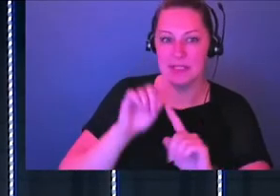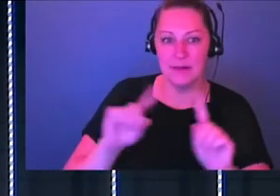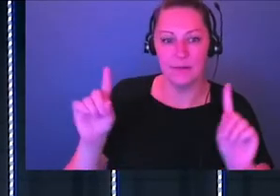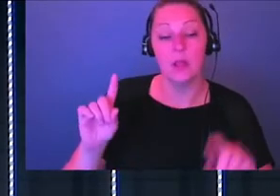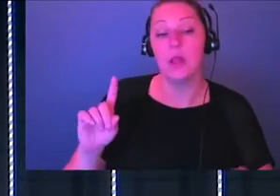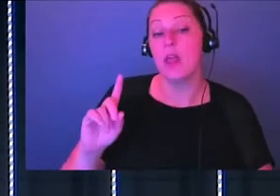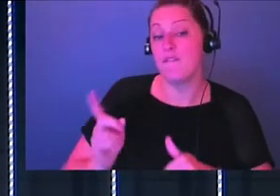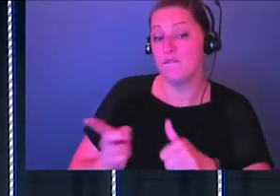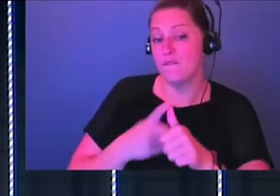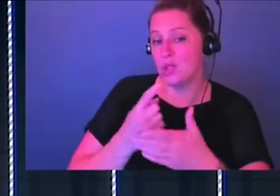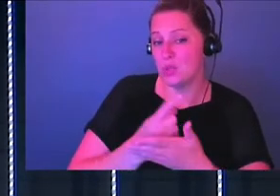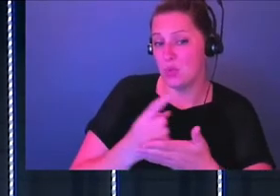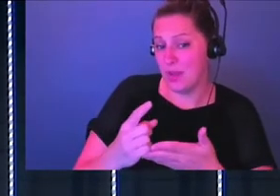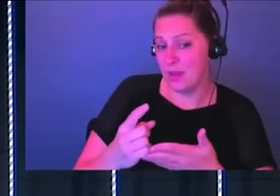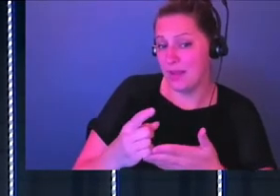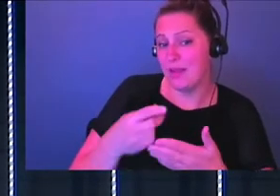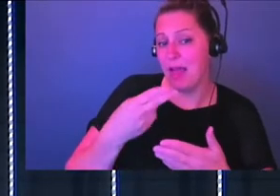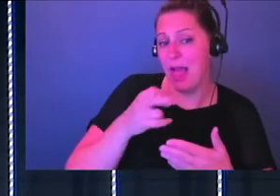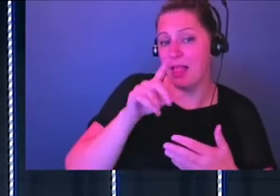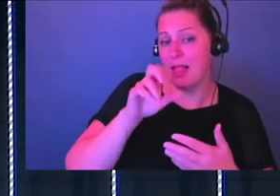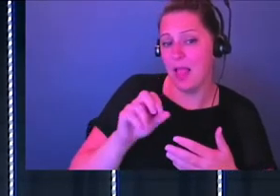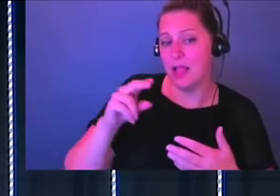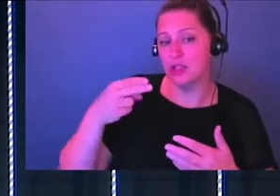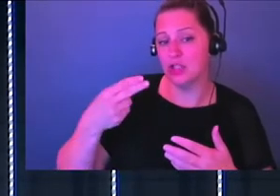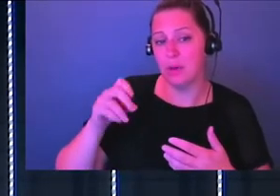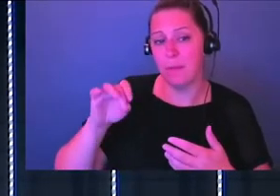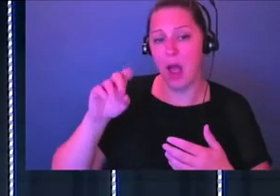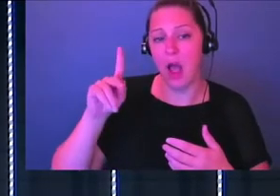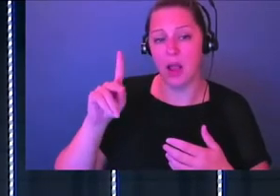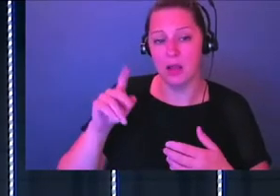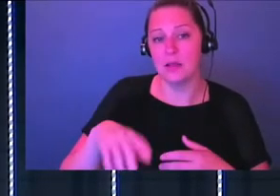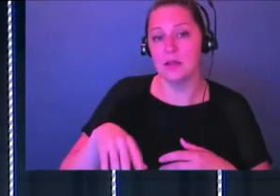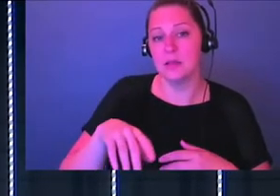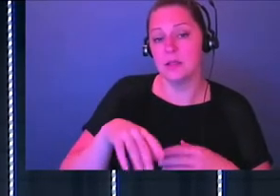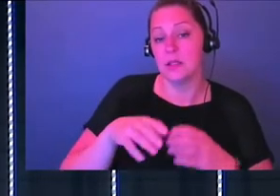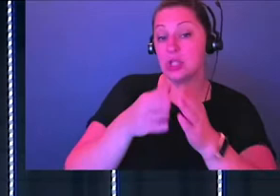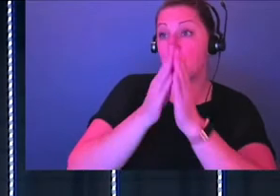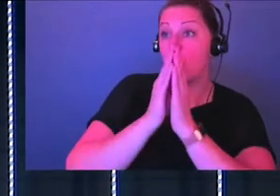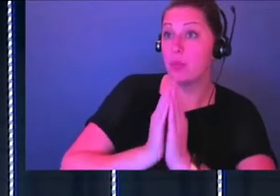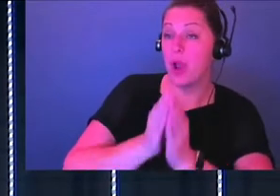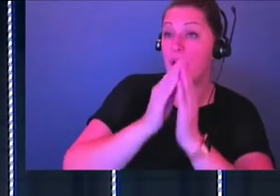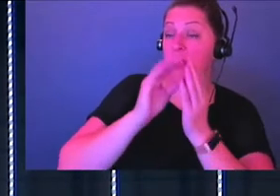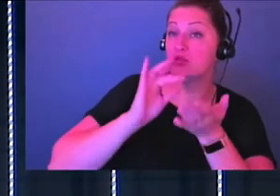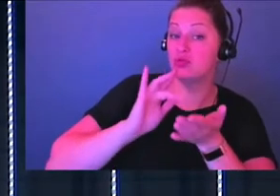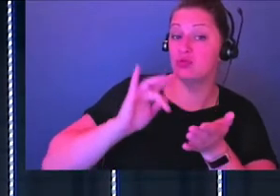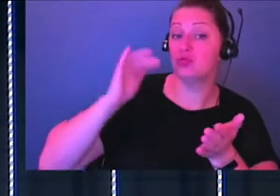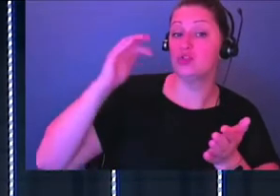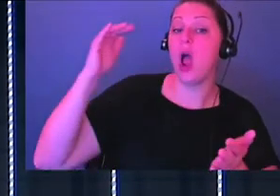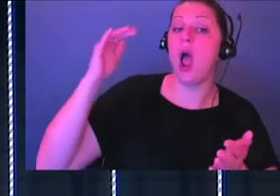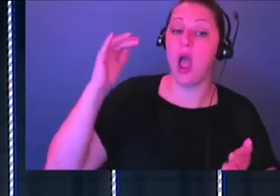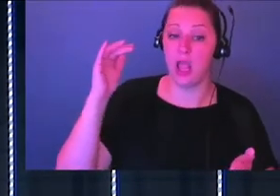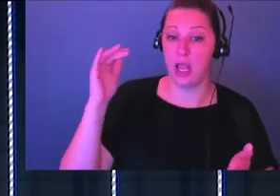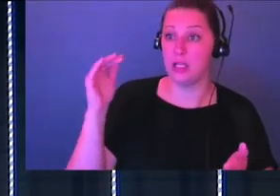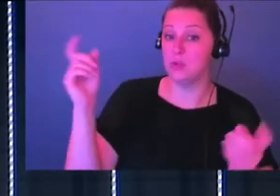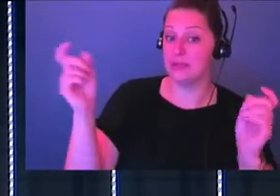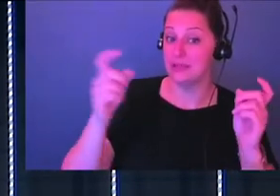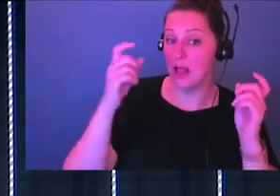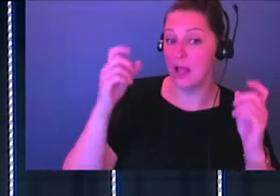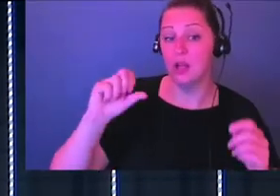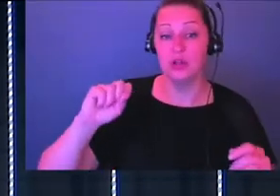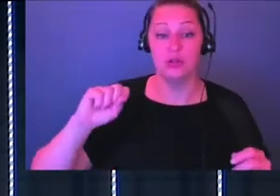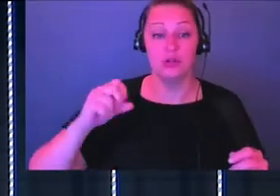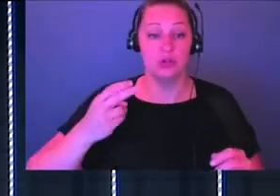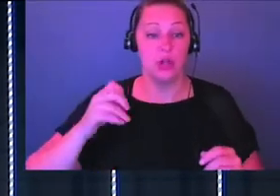week, Josh talked about the two words halel and shabak, okay? Halel, to praise, to shine, to show, to celebrate, and shabak, to